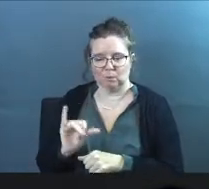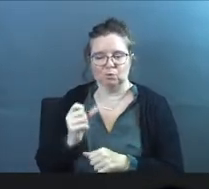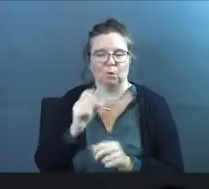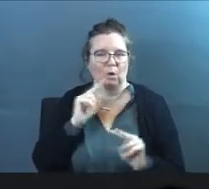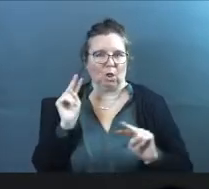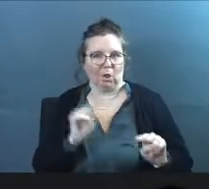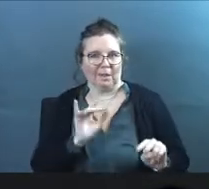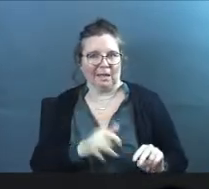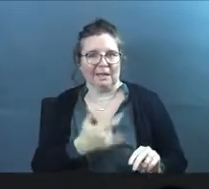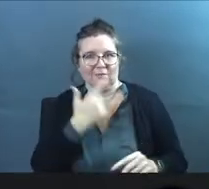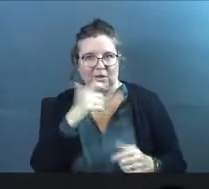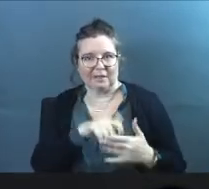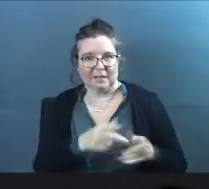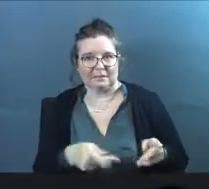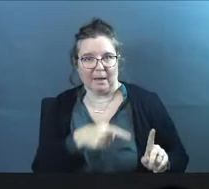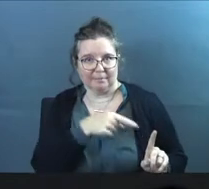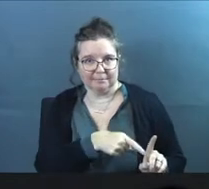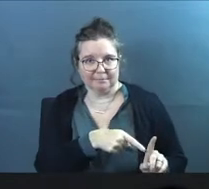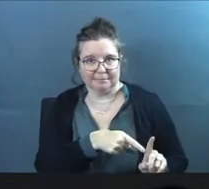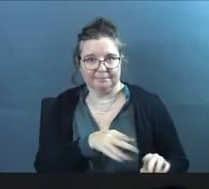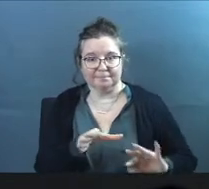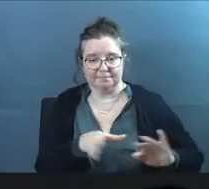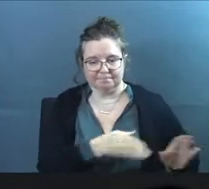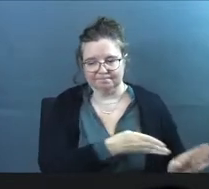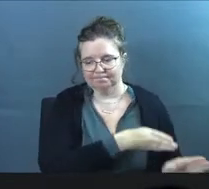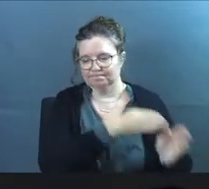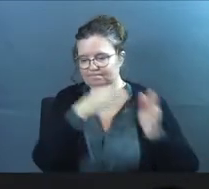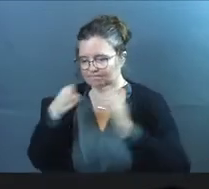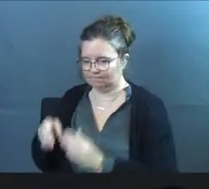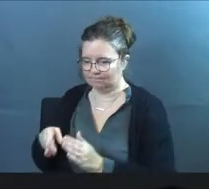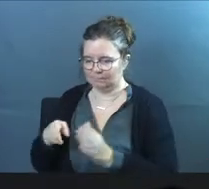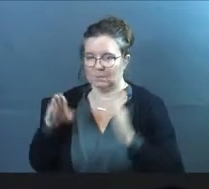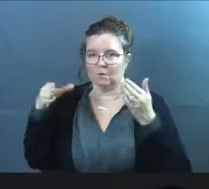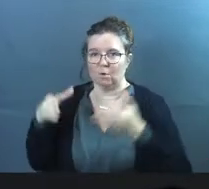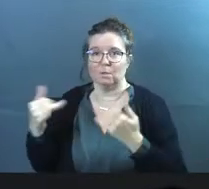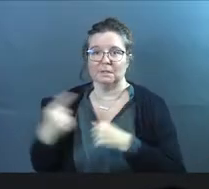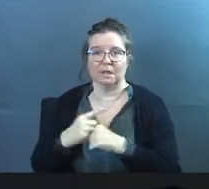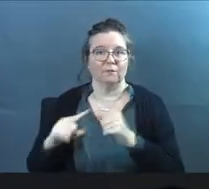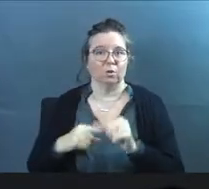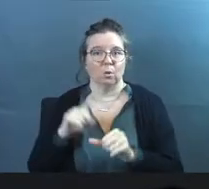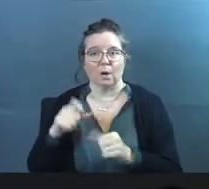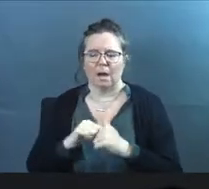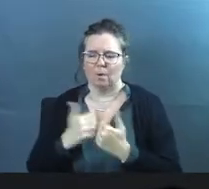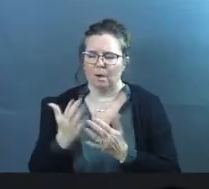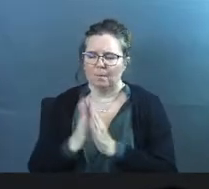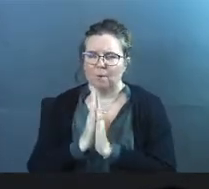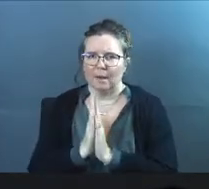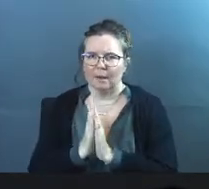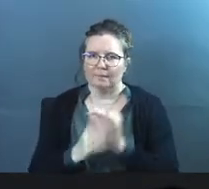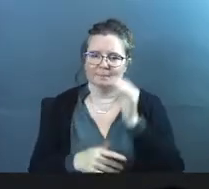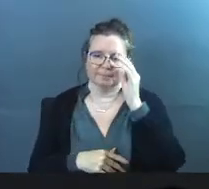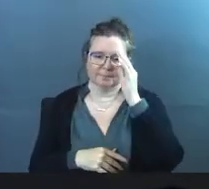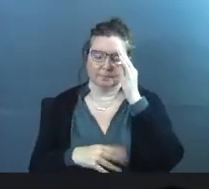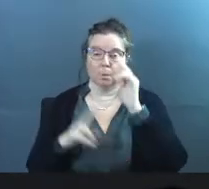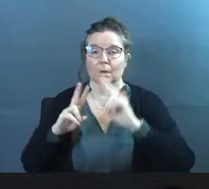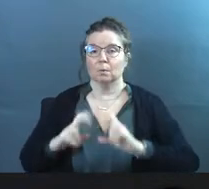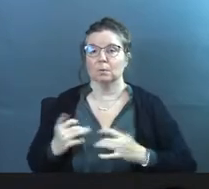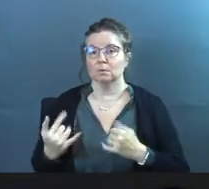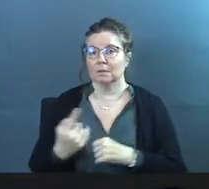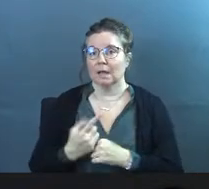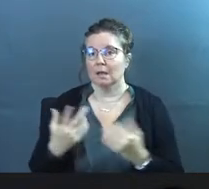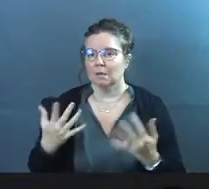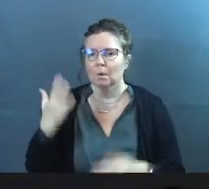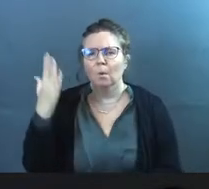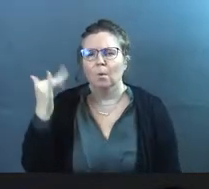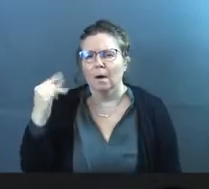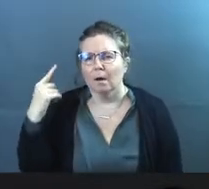go take a look at that if you're in that spot. But back to what we're going to today. So, the first question, how do I pray? But what I want to dig into today is